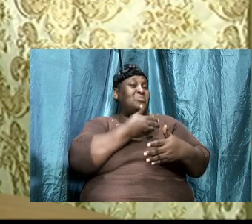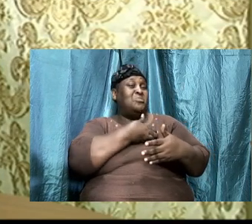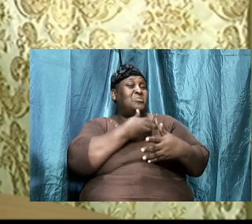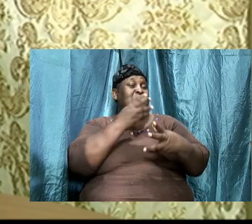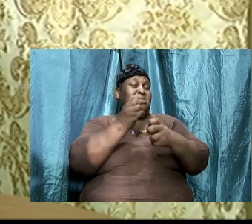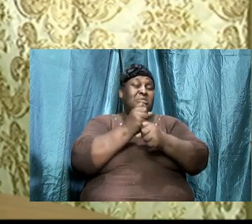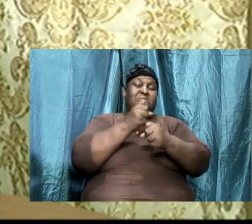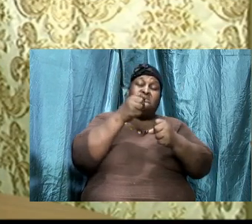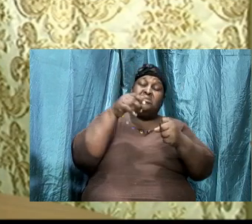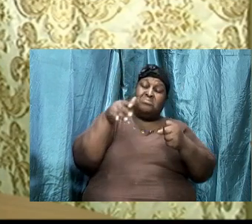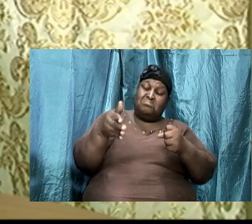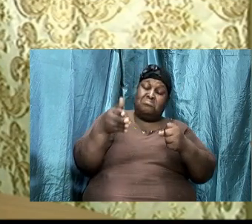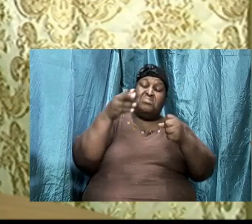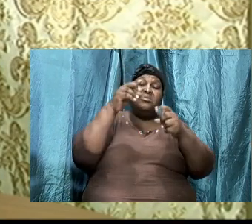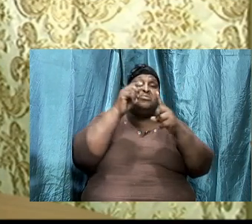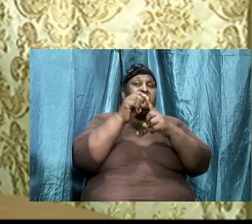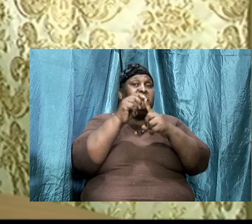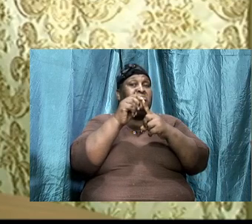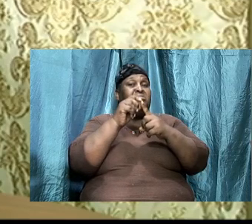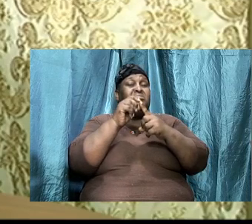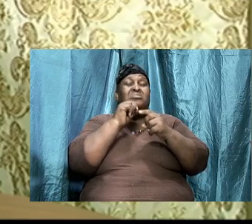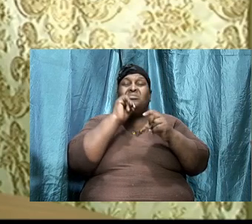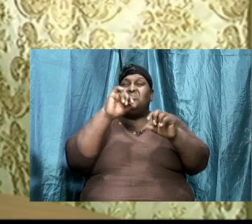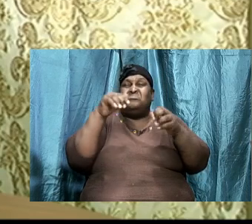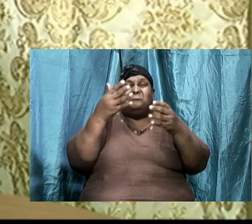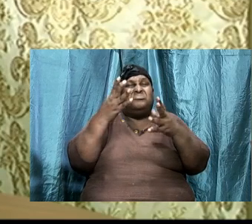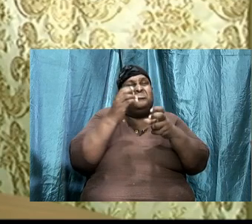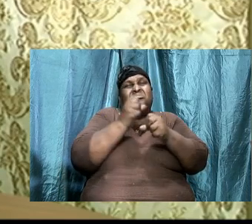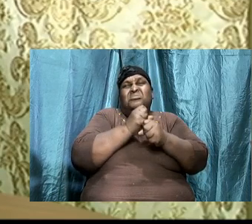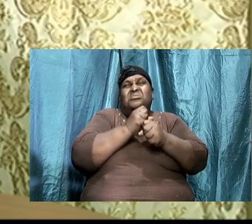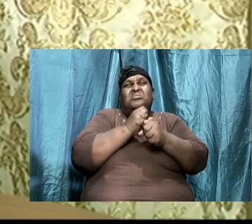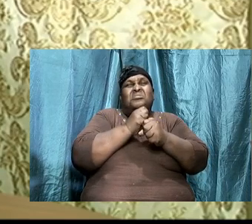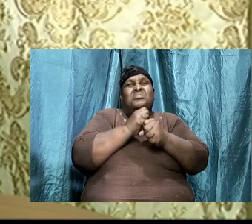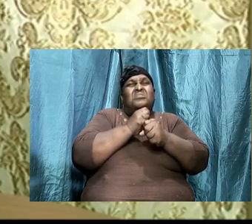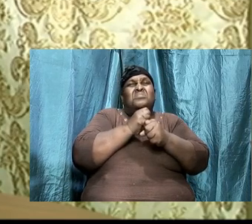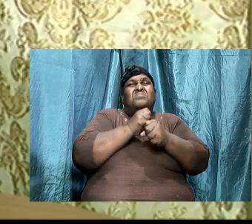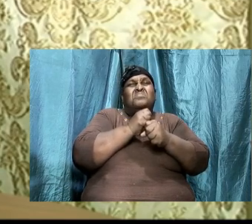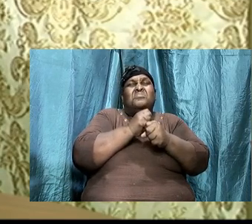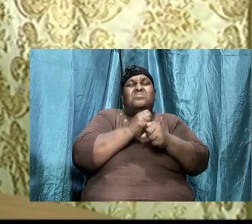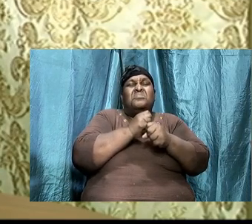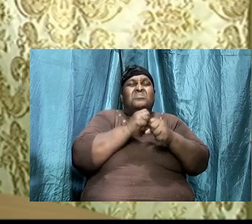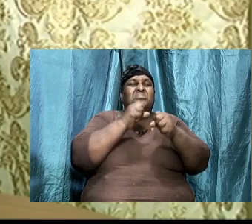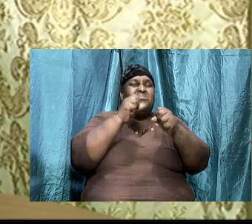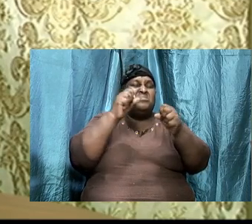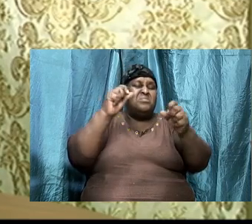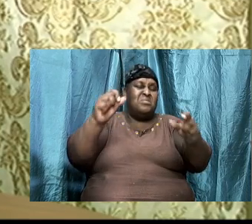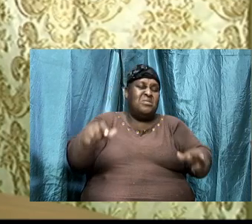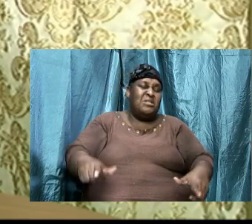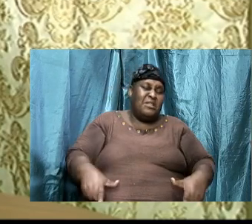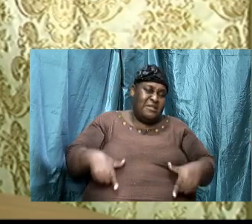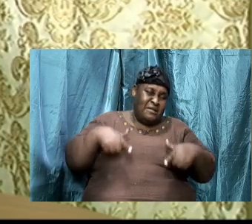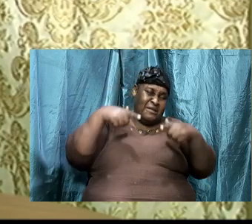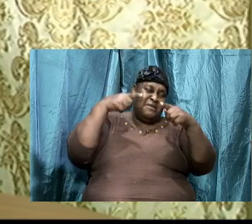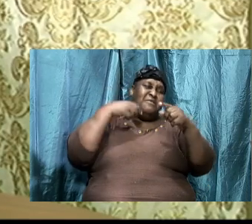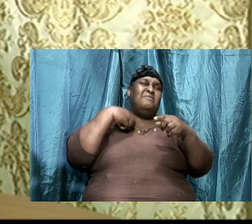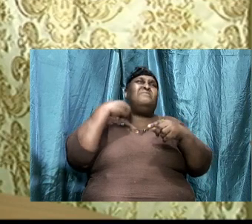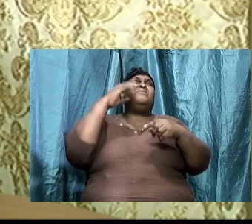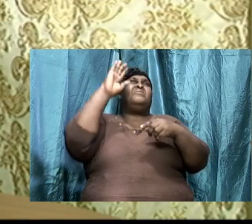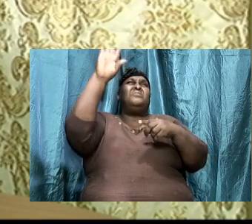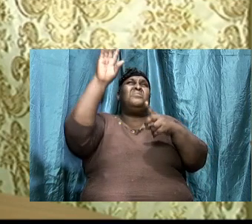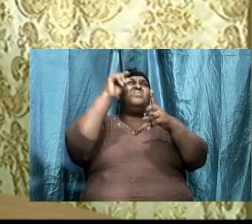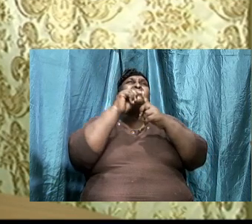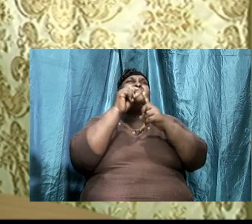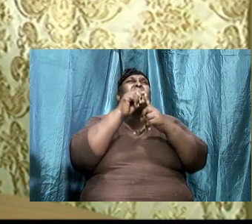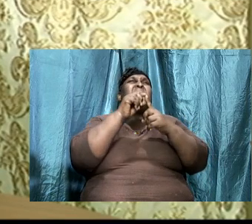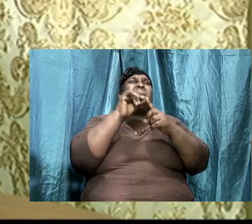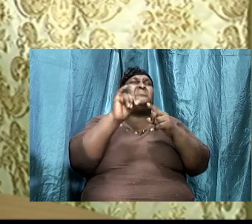these words, not just to take them, Lord Jesus, but to apply them to our lives that we might become better individuals.